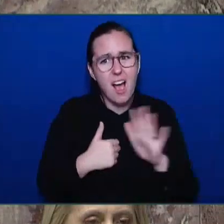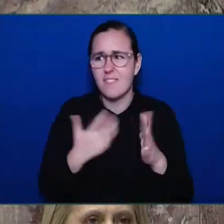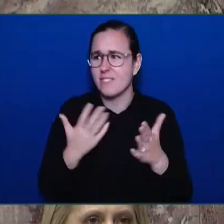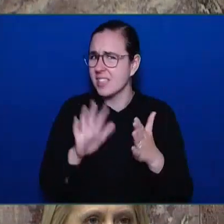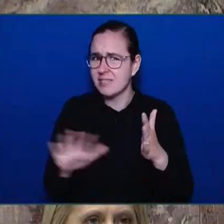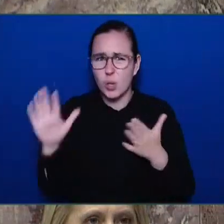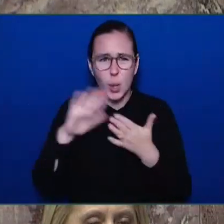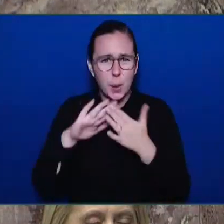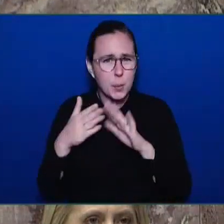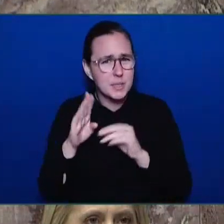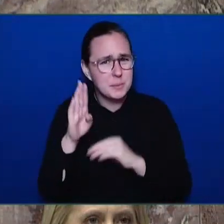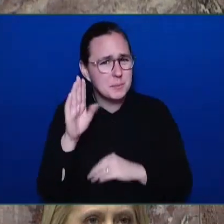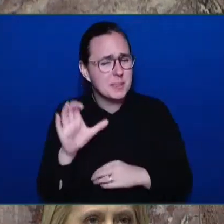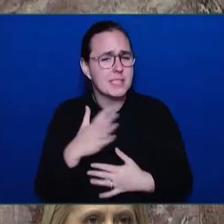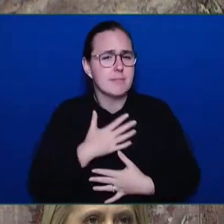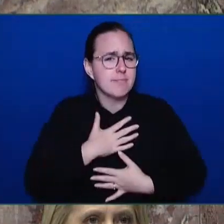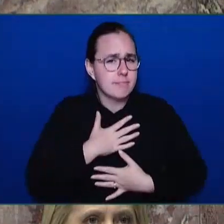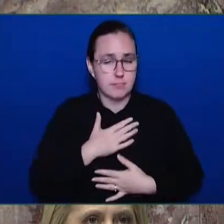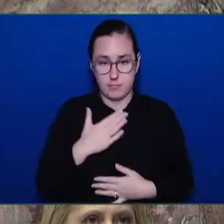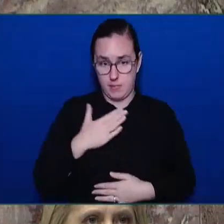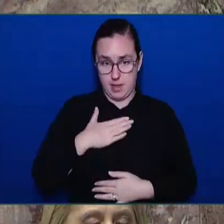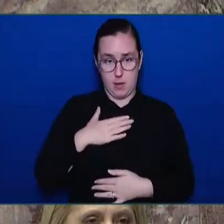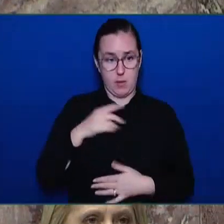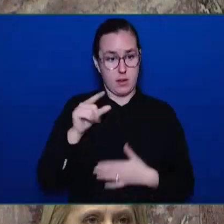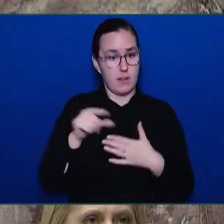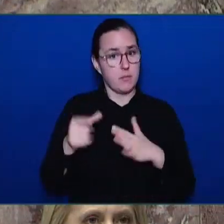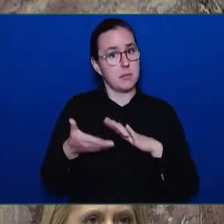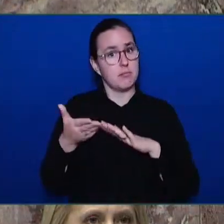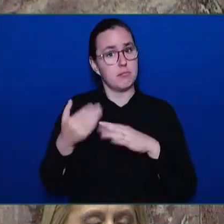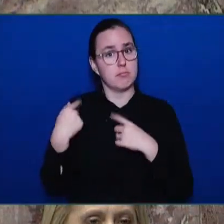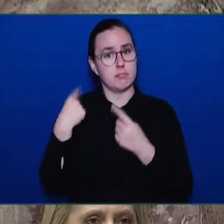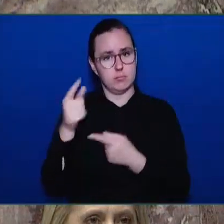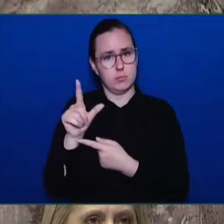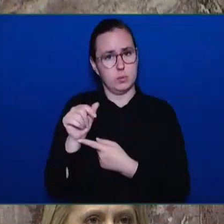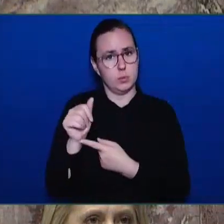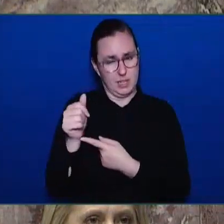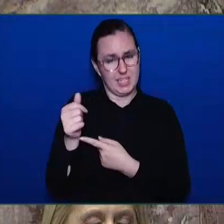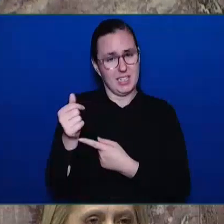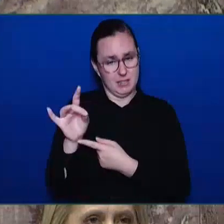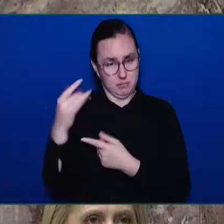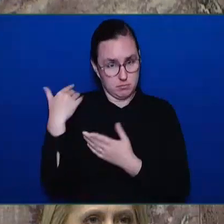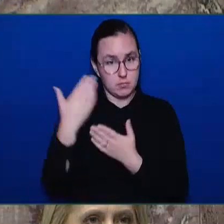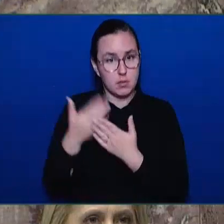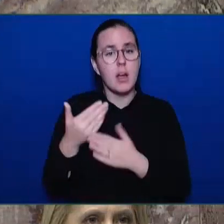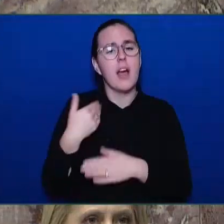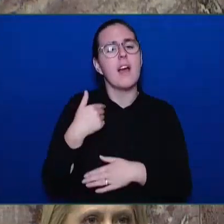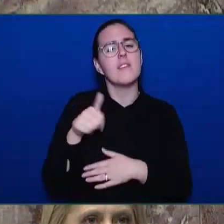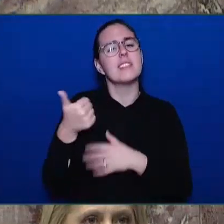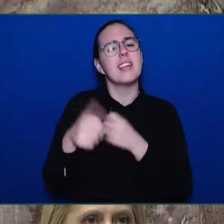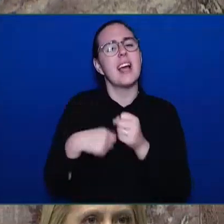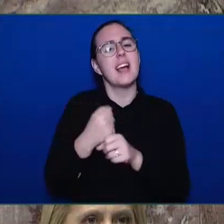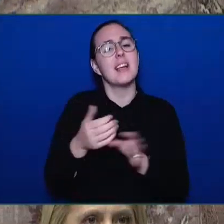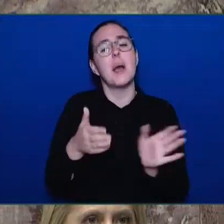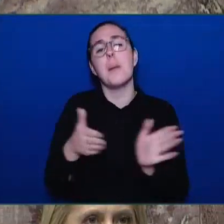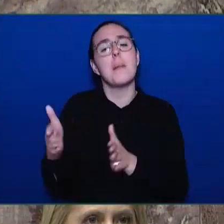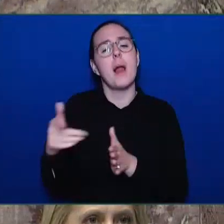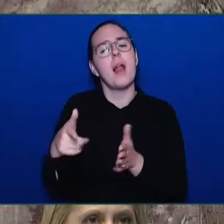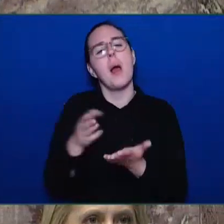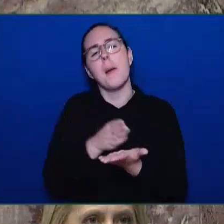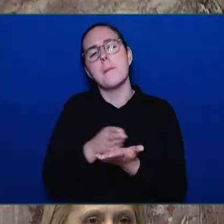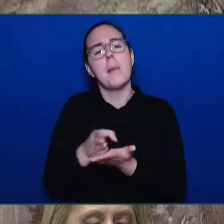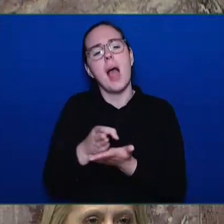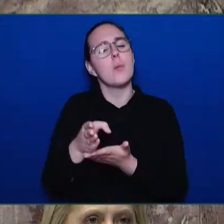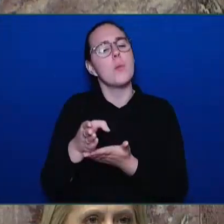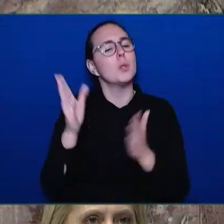through our 10-year roadmap, articulated in the Pathway to Hope, has been building out an integrated system